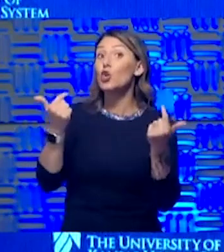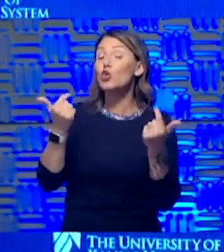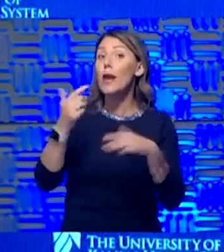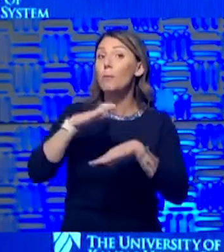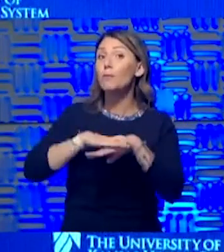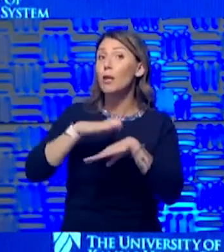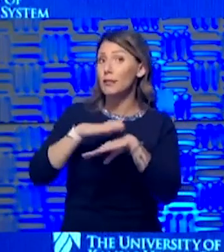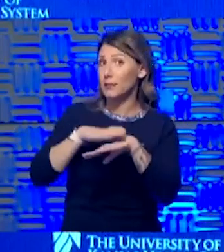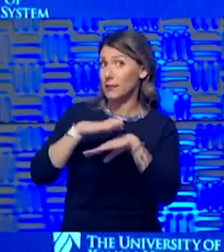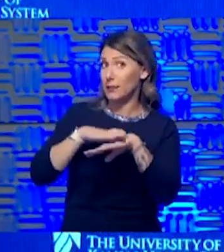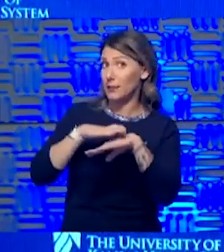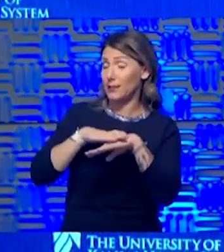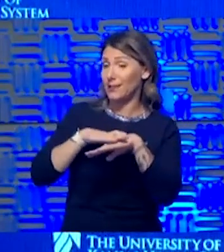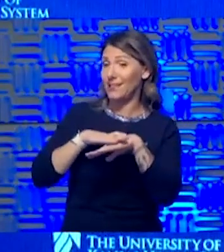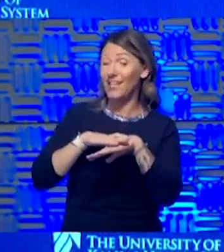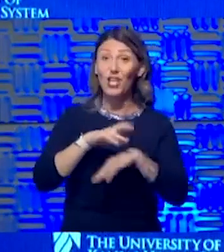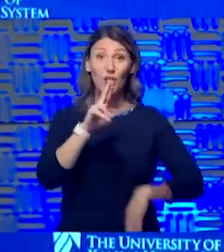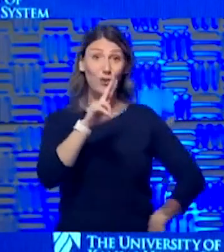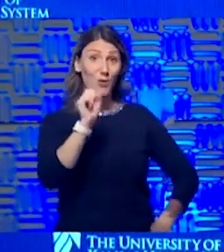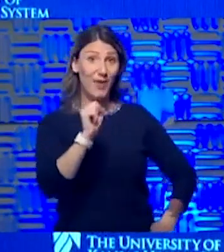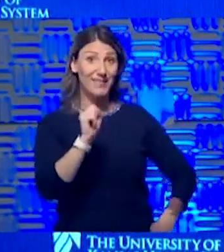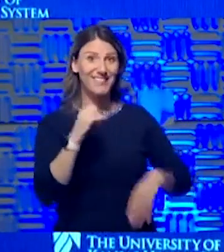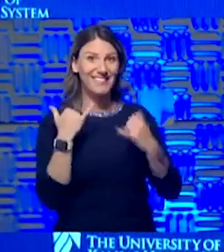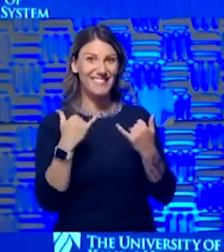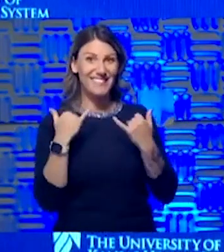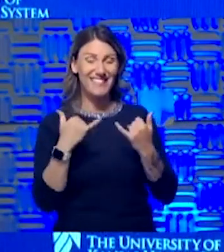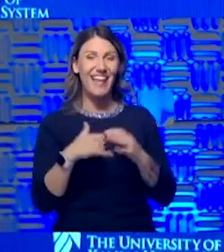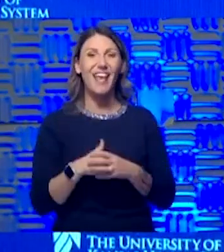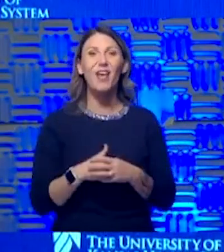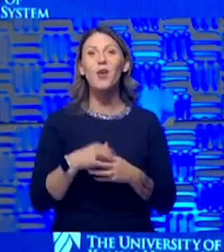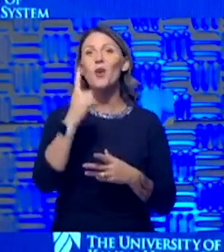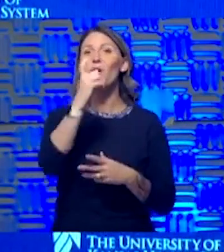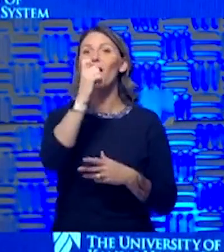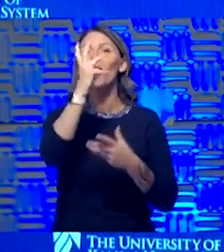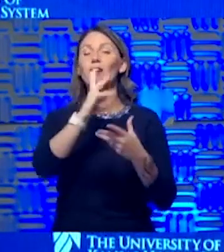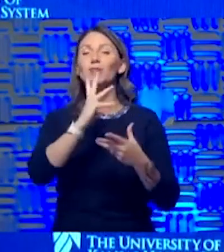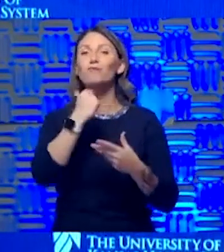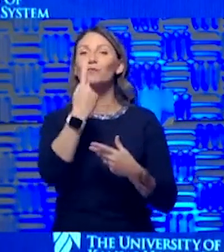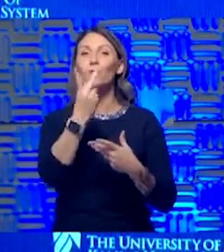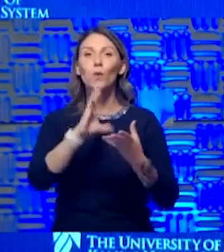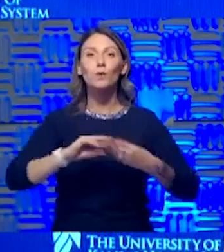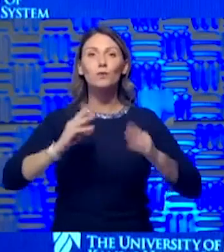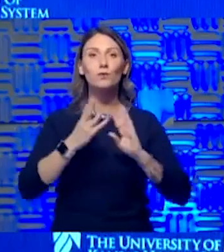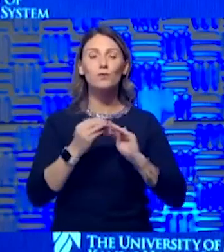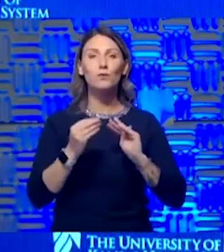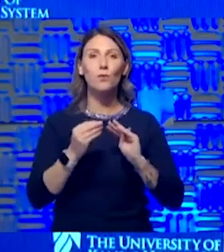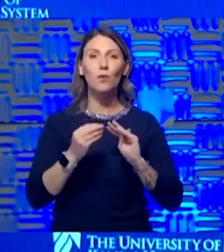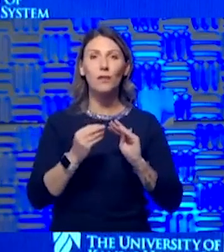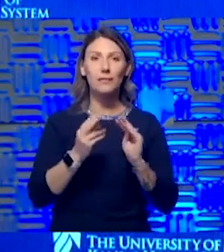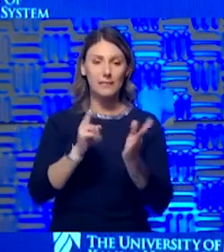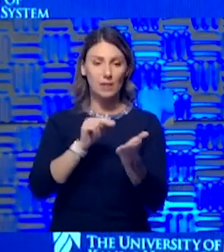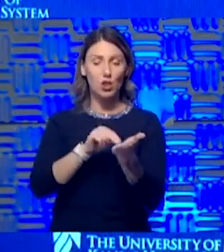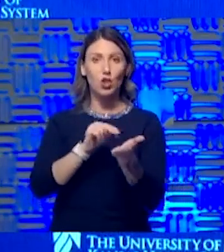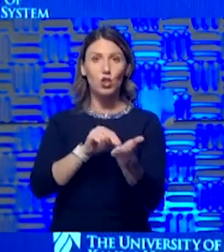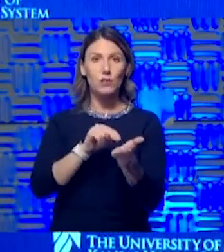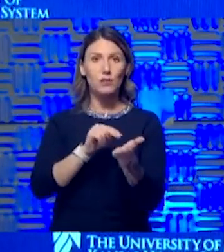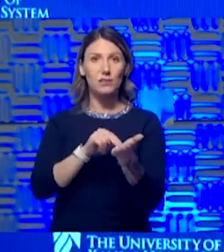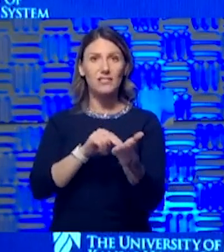In the United States, it's today. You know, one of the untold stories, I think, is of as nurses, as family.